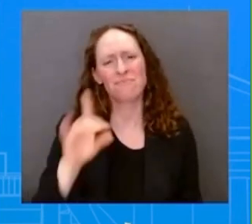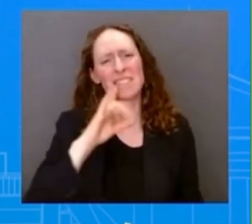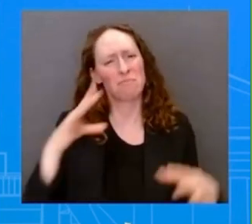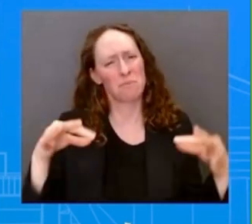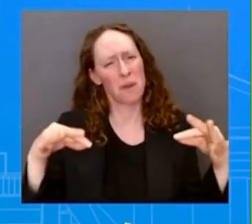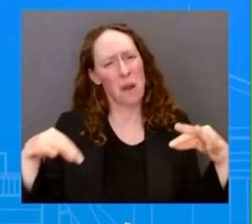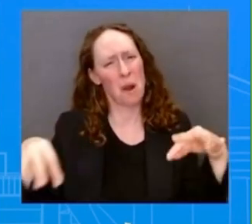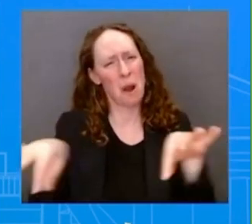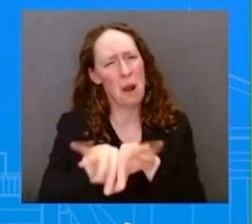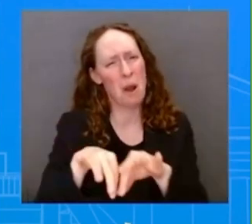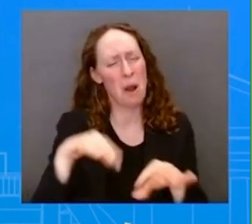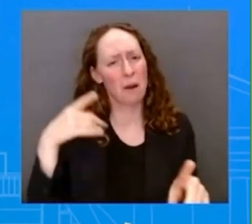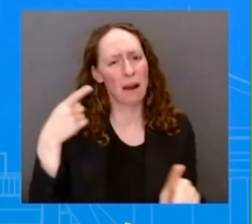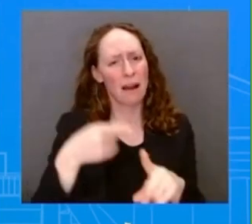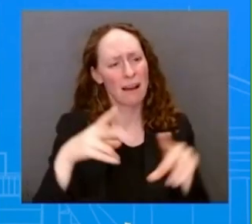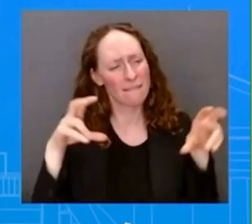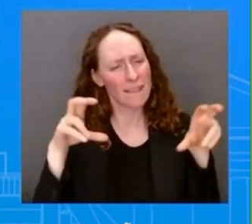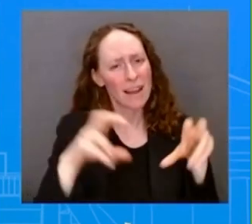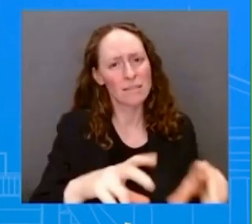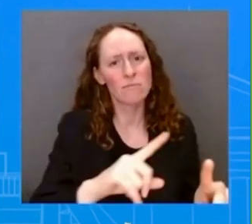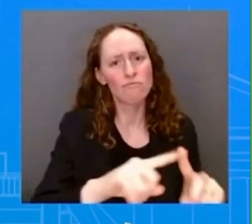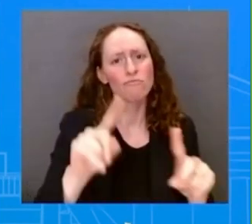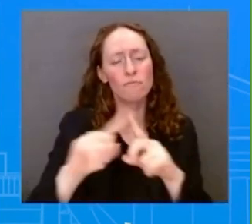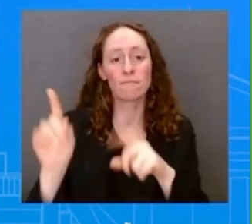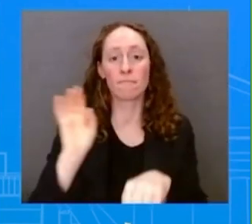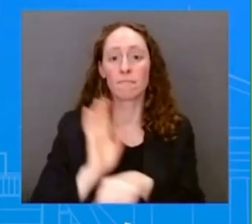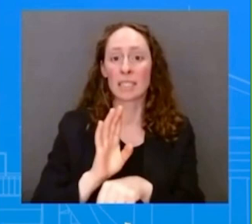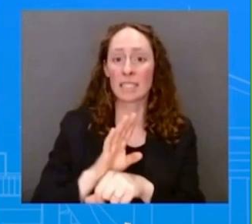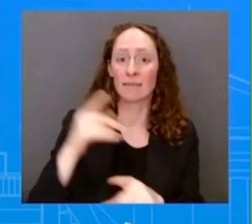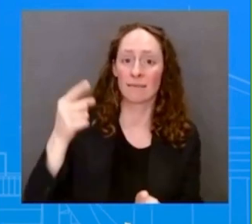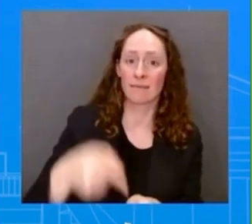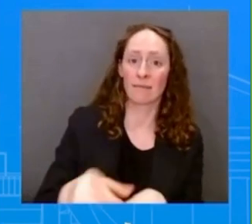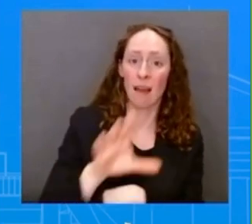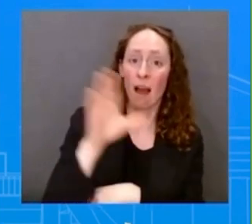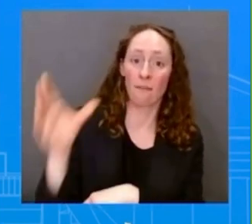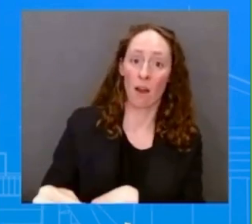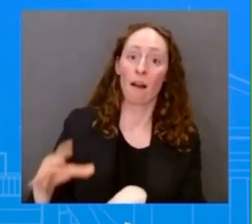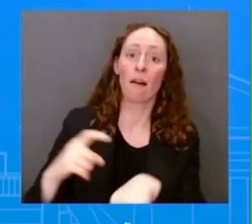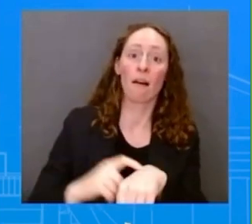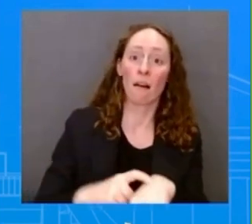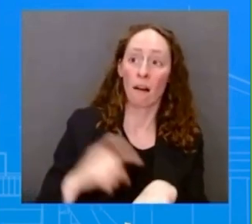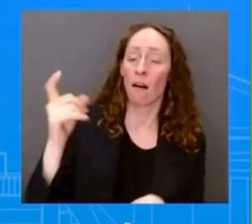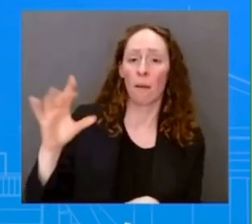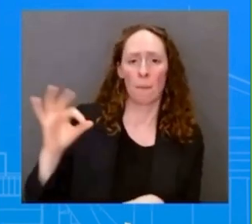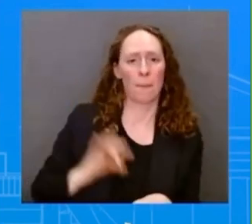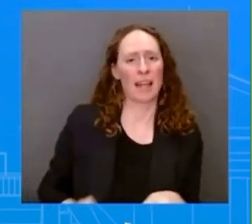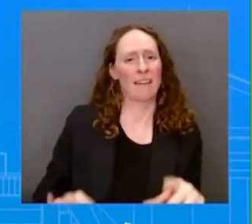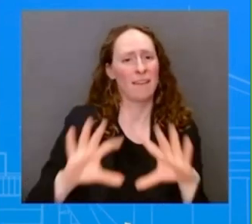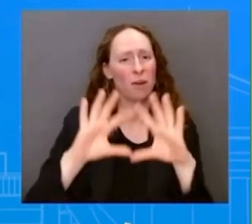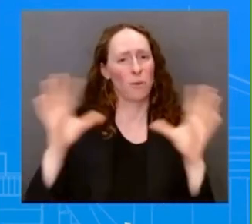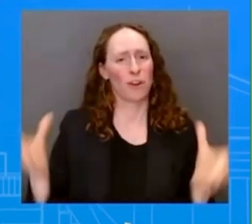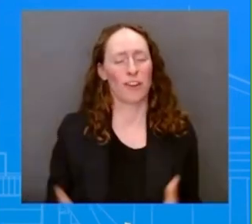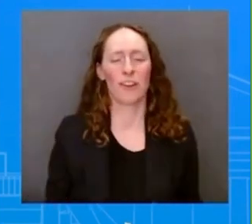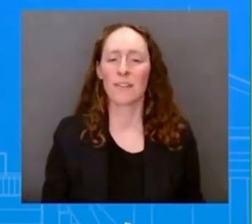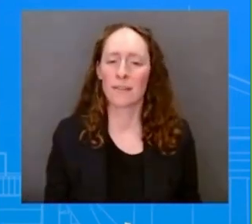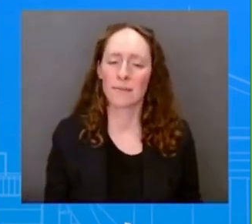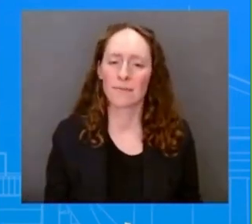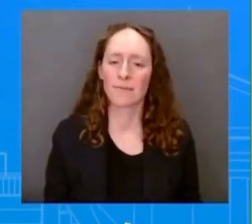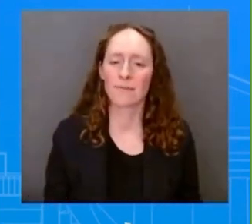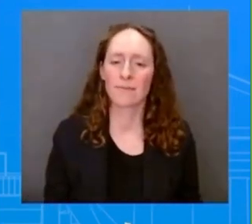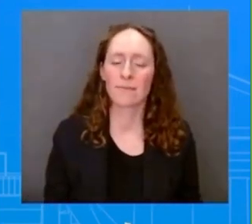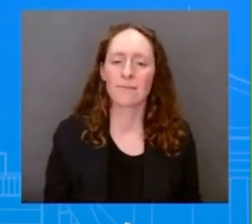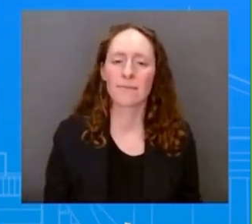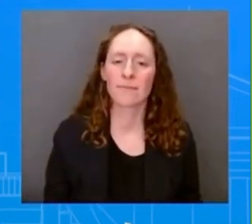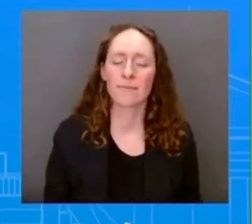opportunities for the entire world. She also visited Cape Coast Castle and gave remarks on the brutality and legacy of the